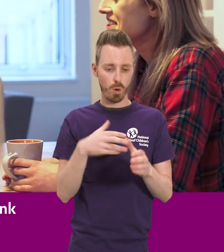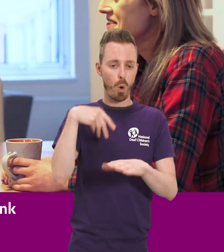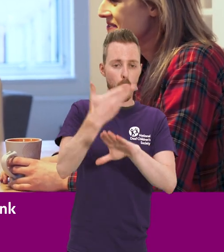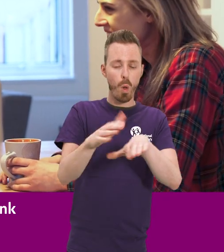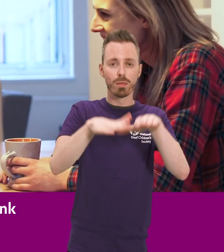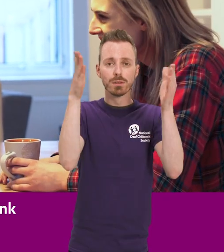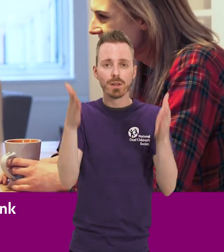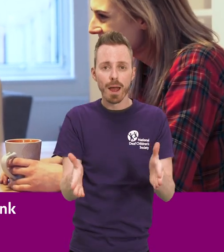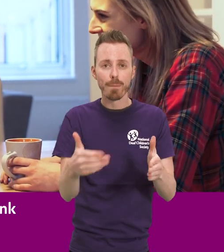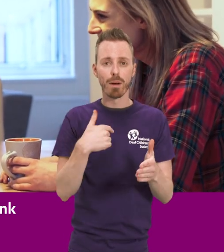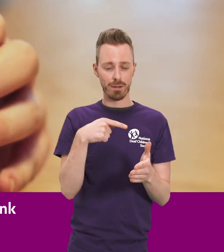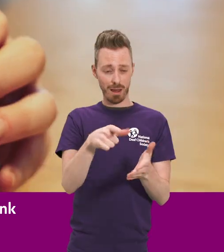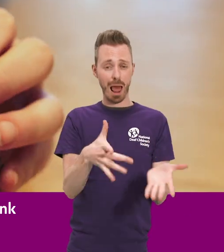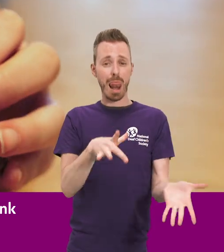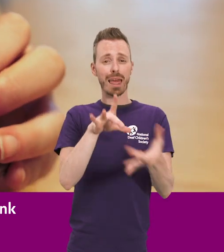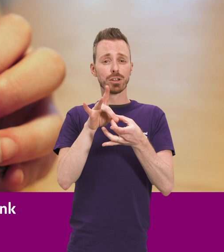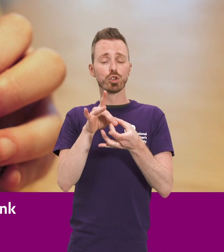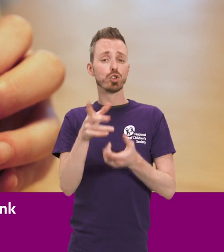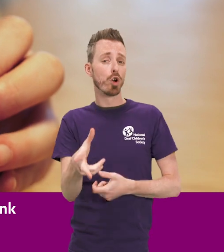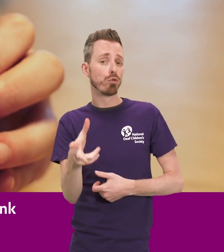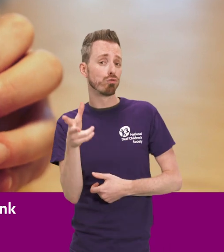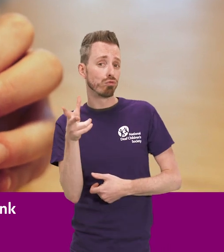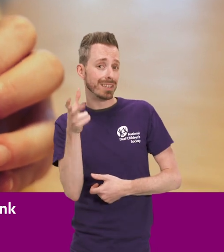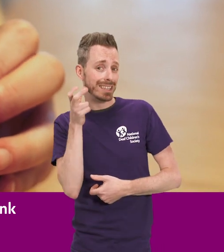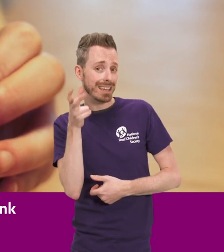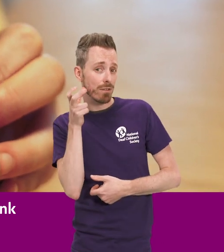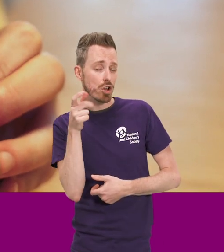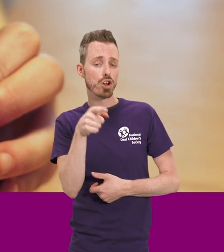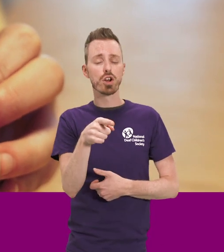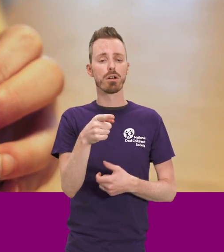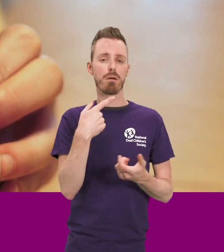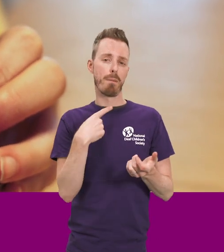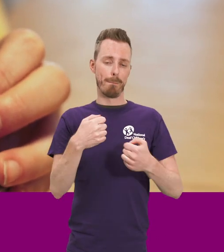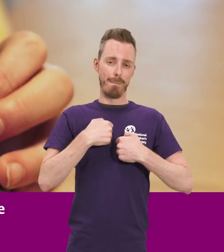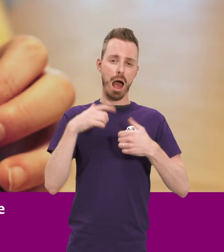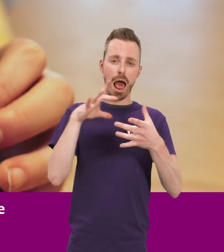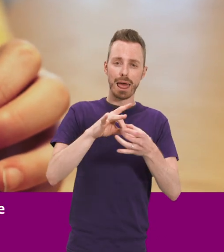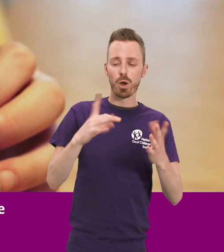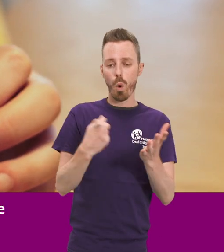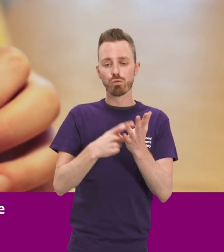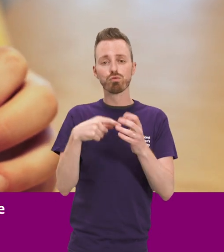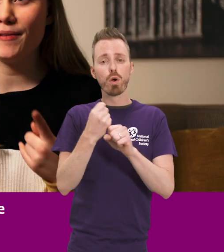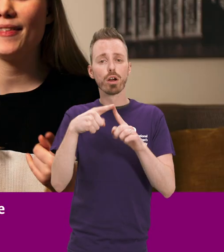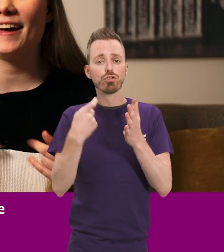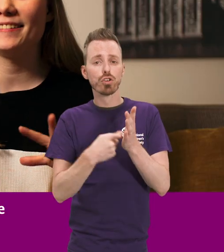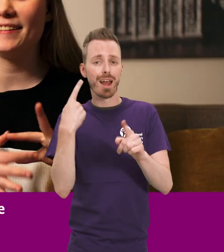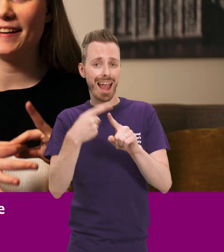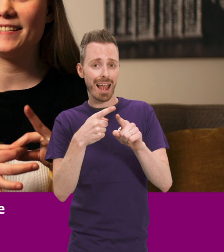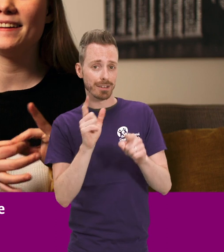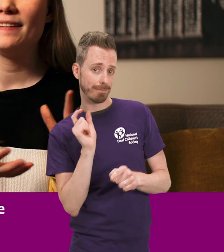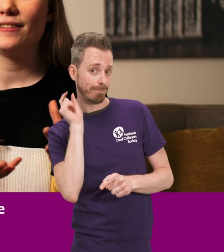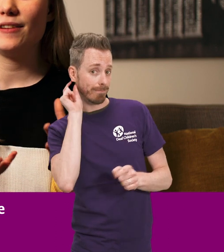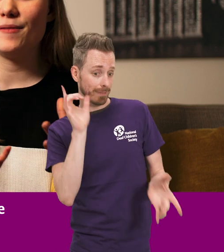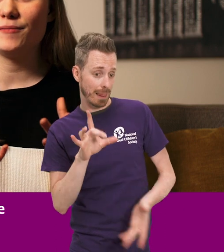to a receiver so it could be like the MyLink or the RogerX at the bottom of your hearing aids. You can use Bluetooth and